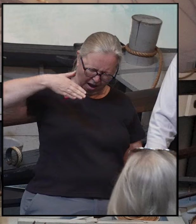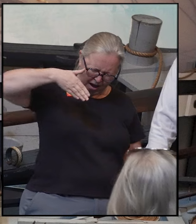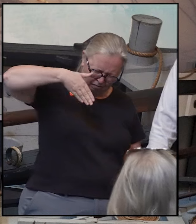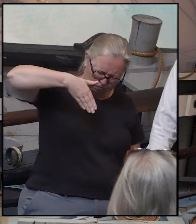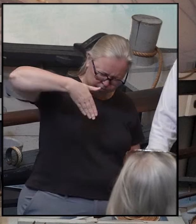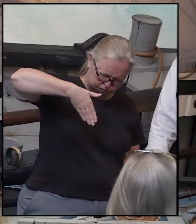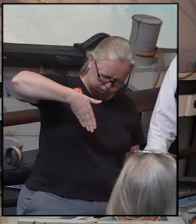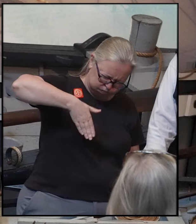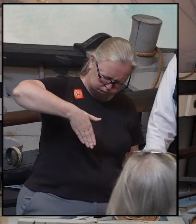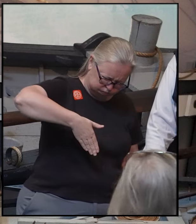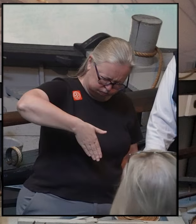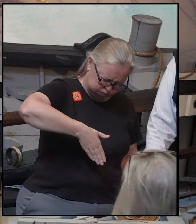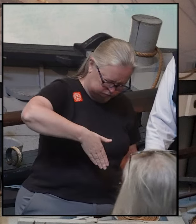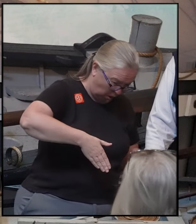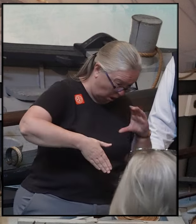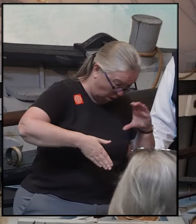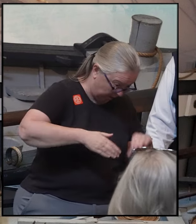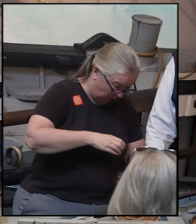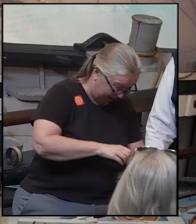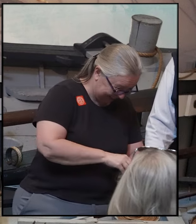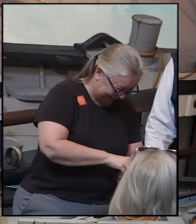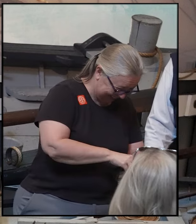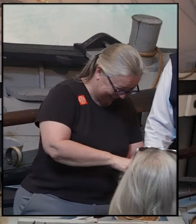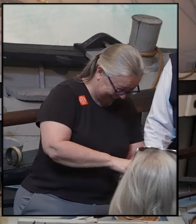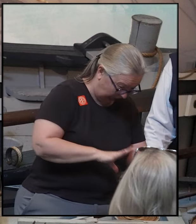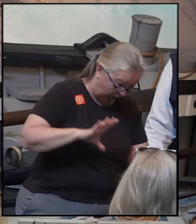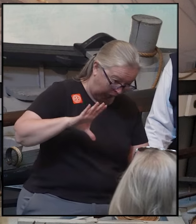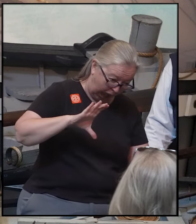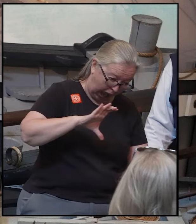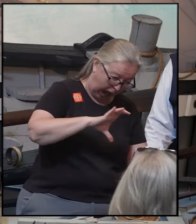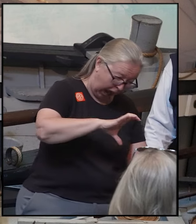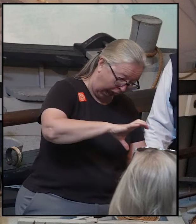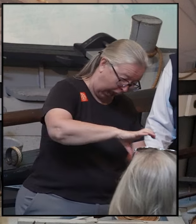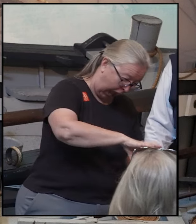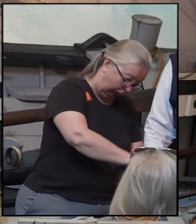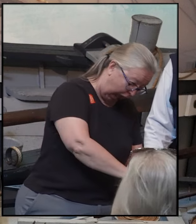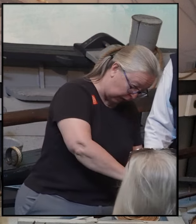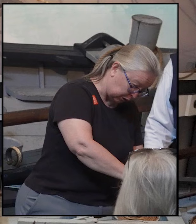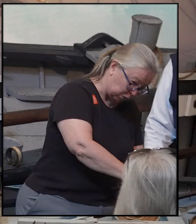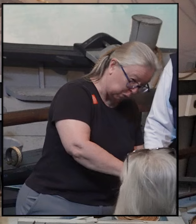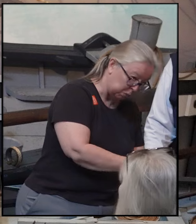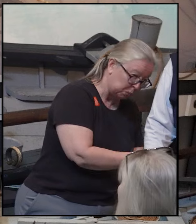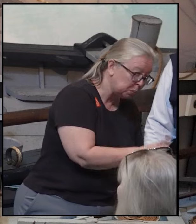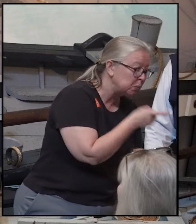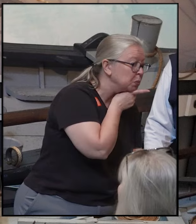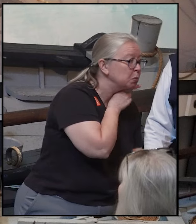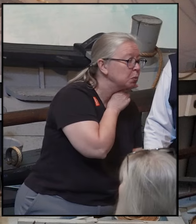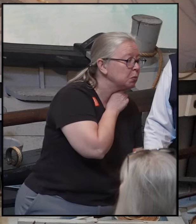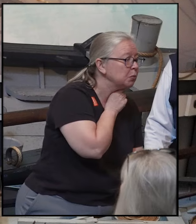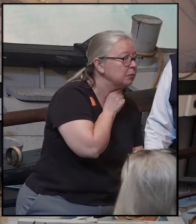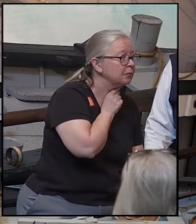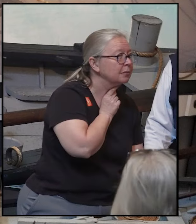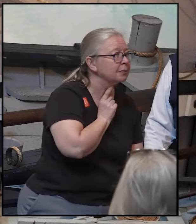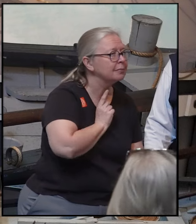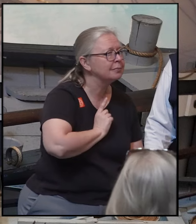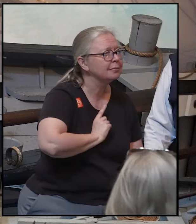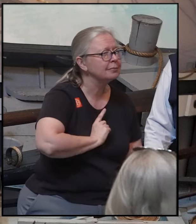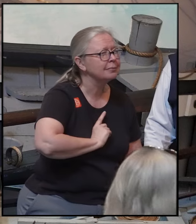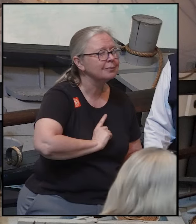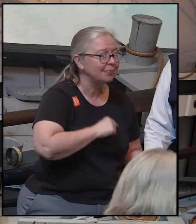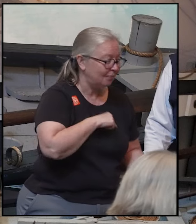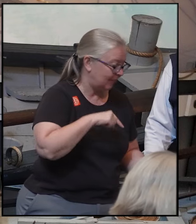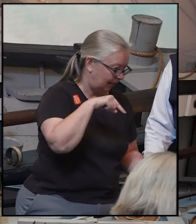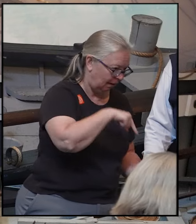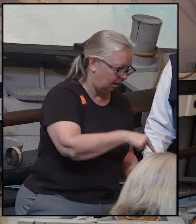for that giant squid and attempts to grab it and swallow it. It is so far down in the ocean